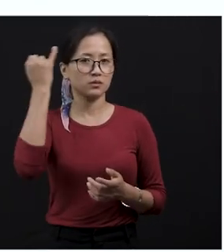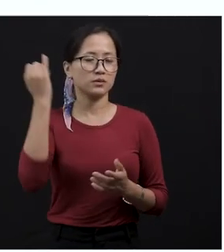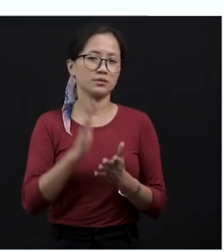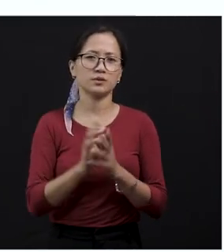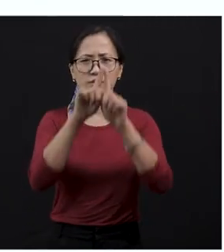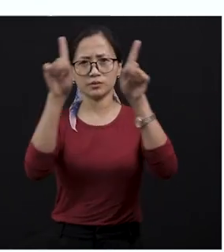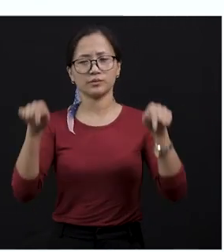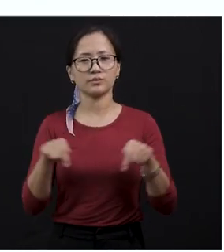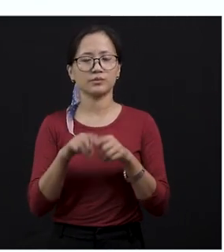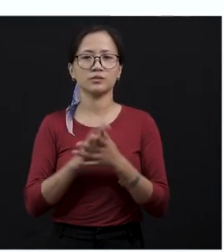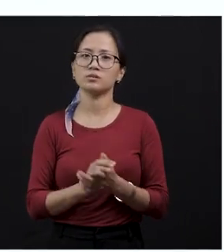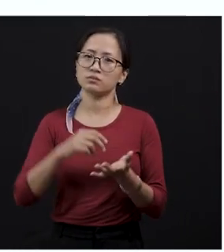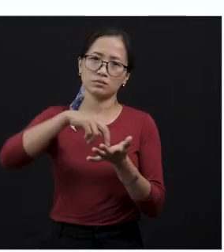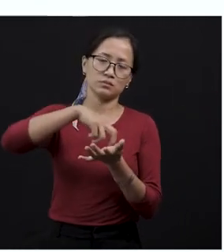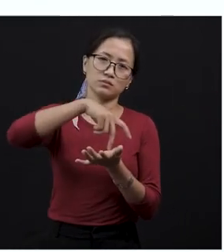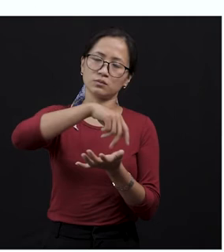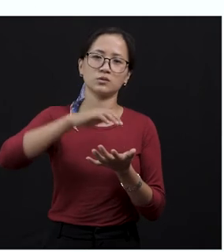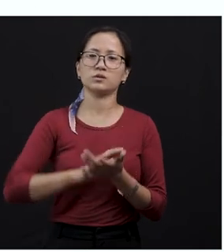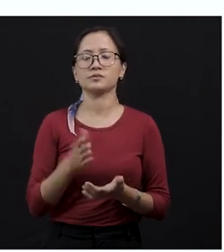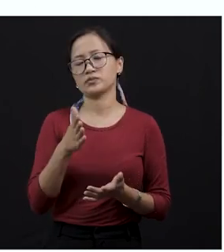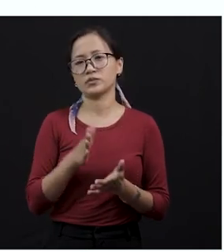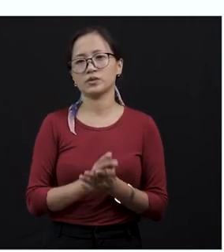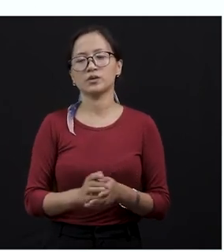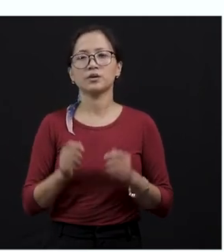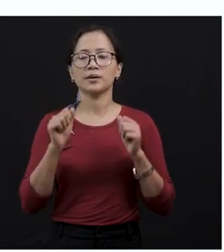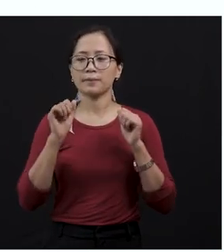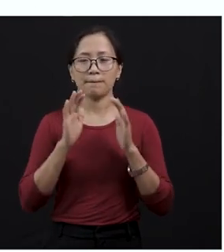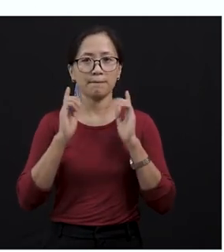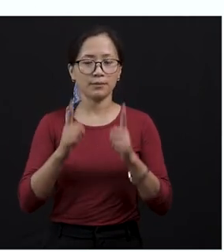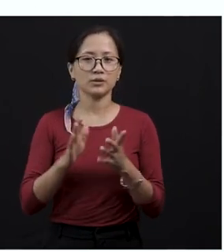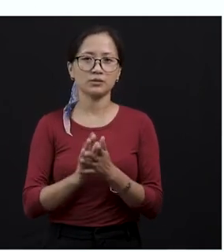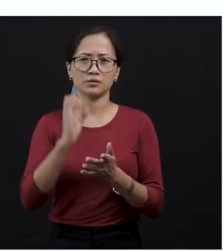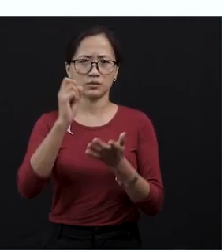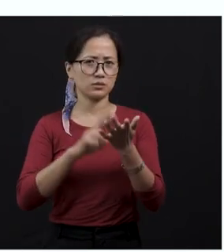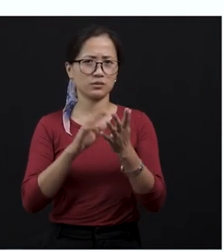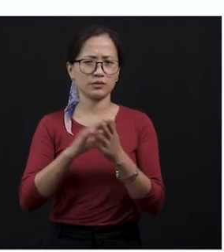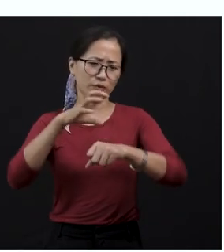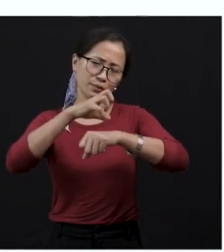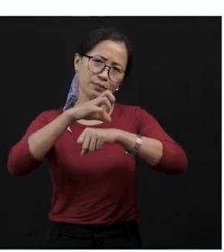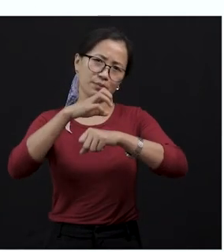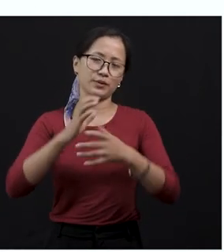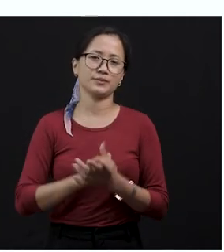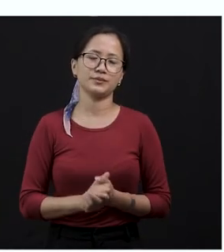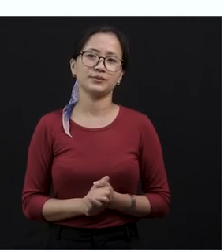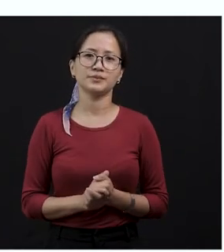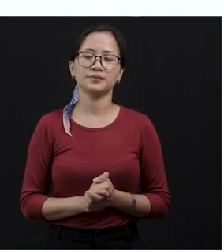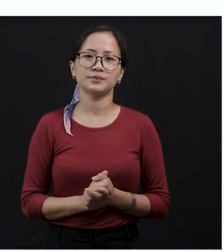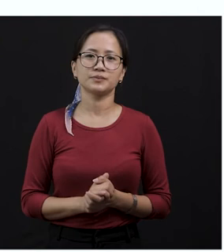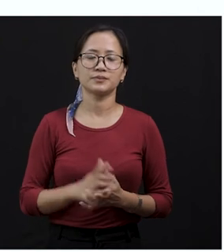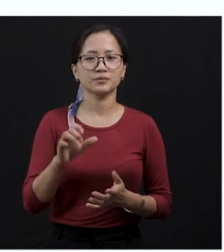picture. We know that crows don't walk with sticks like this, but he would be in a condition like this, okay? Wounded means hurt.